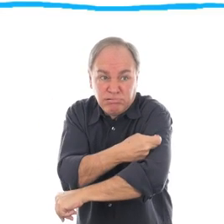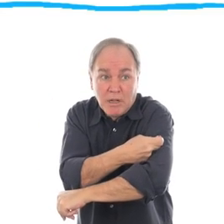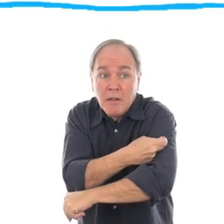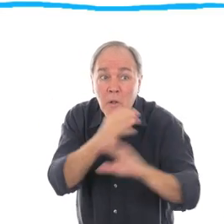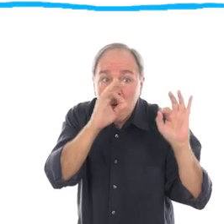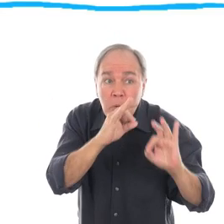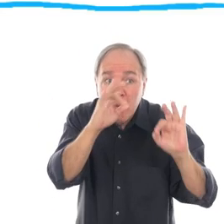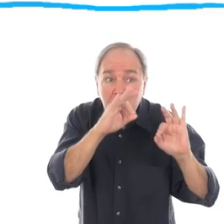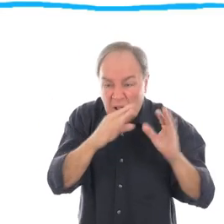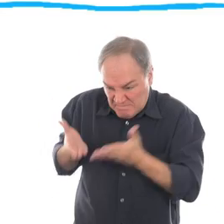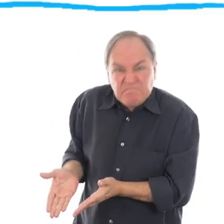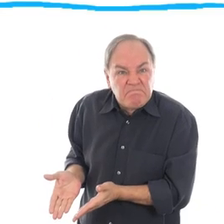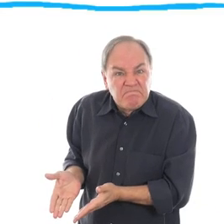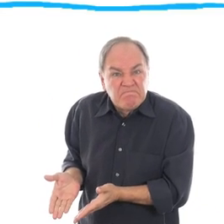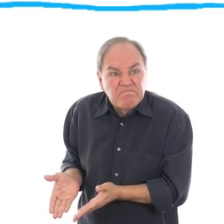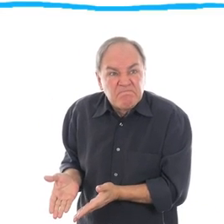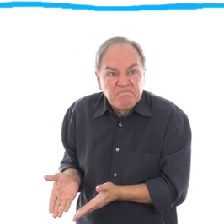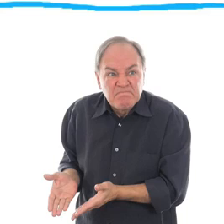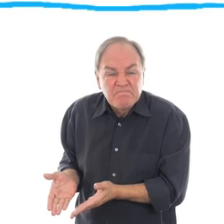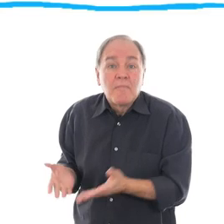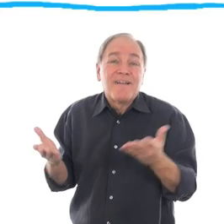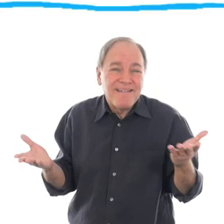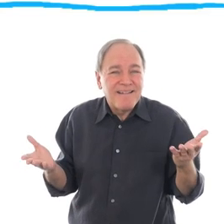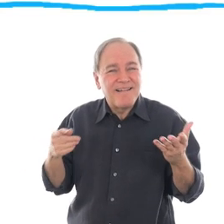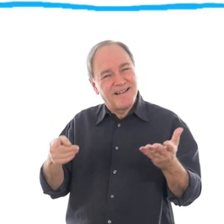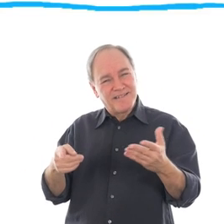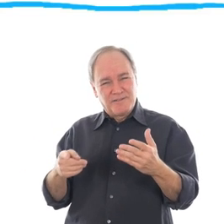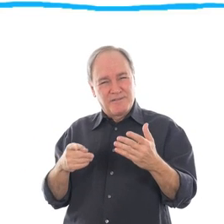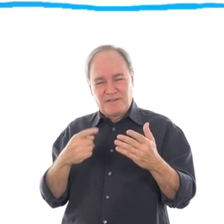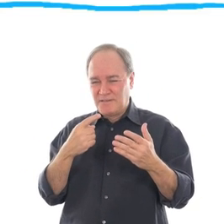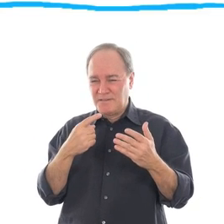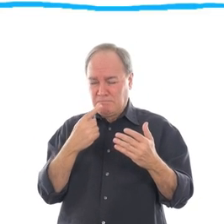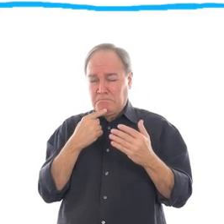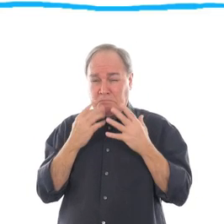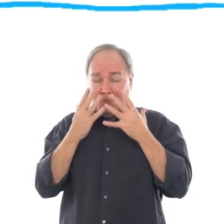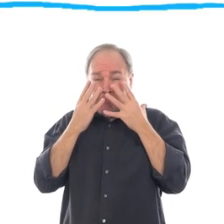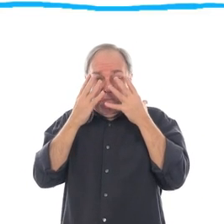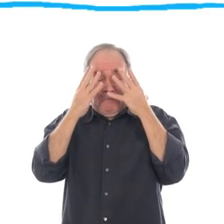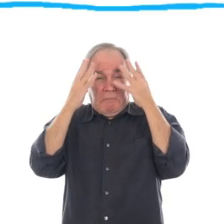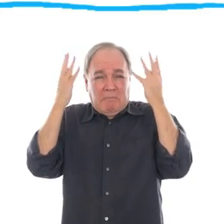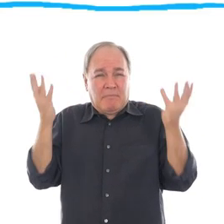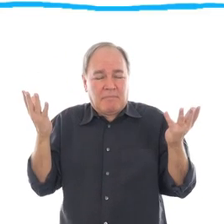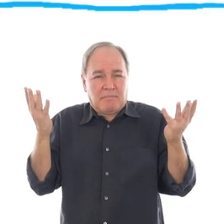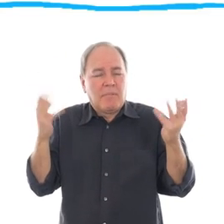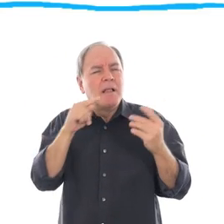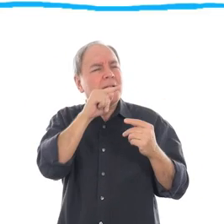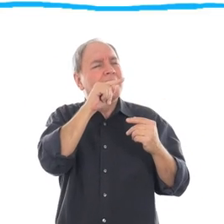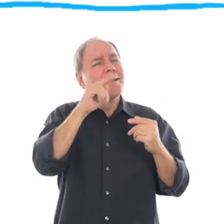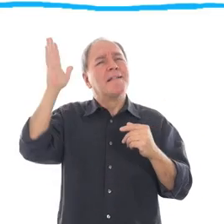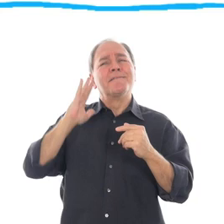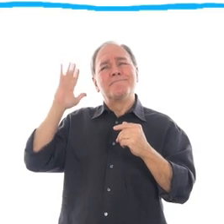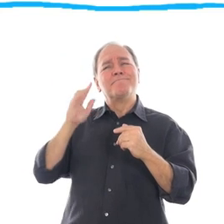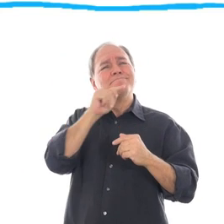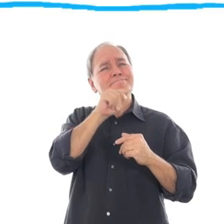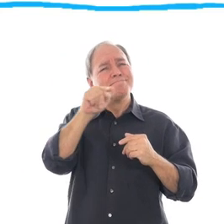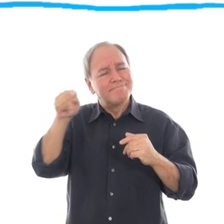your child will look like this. Or there was even shame-based communication. Some consultants and